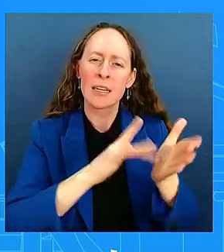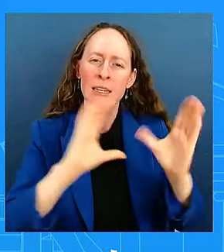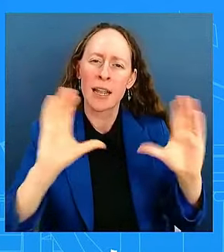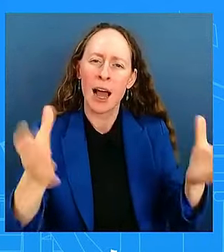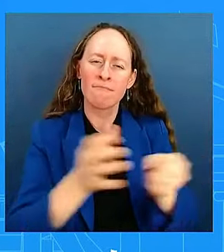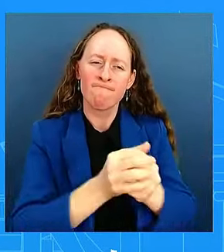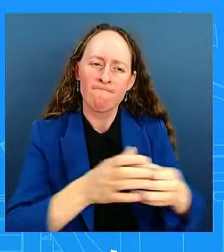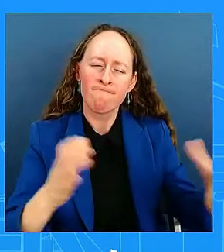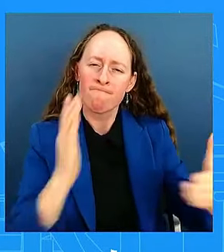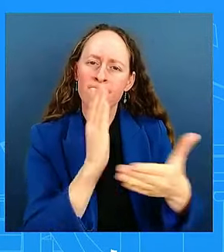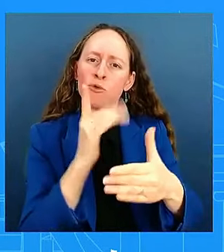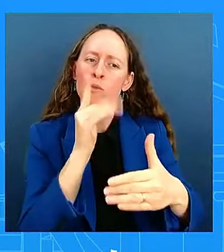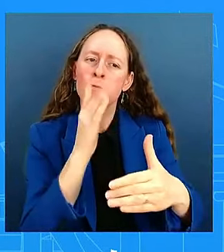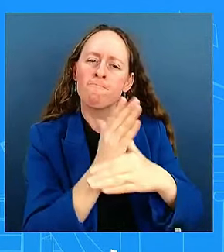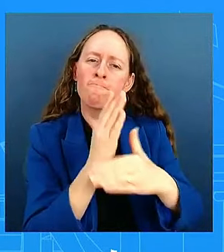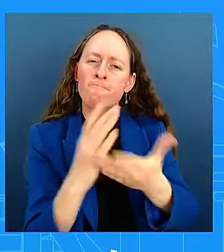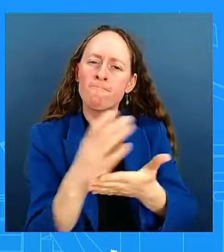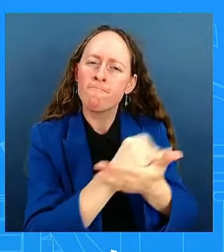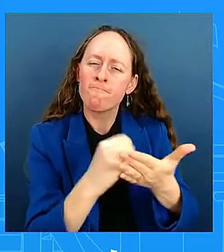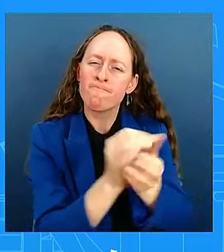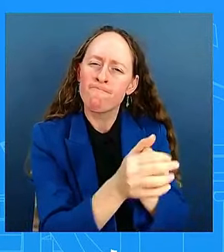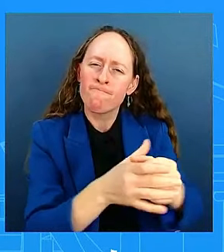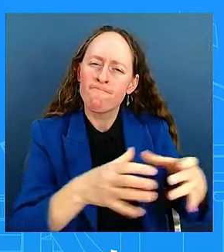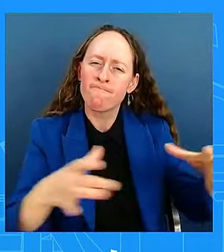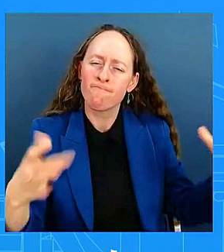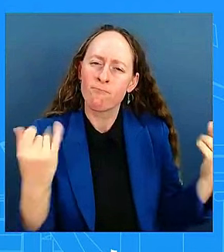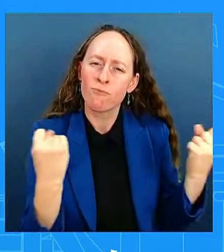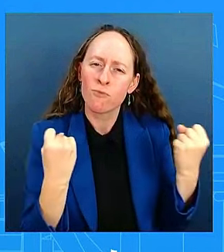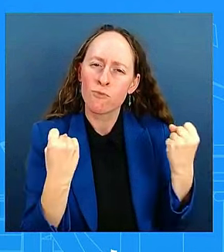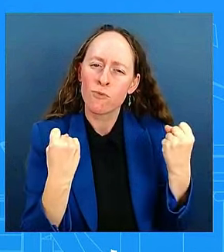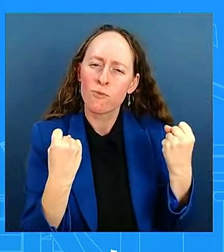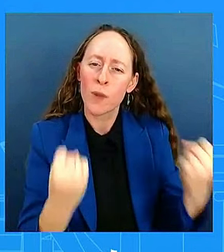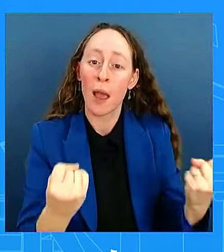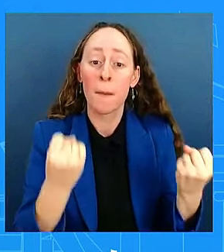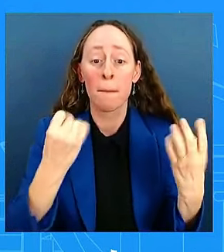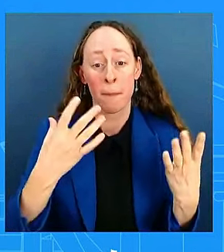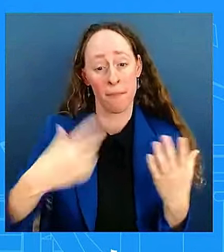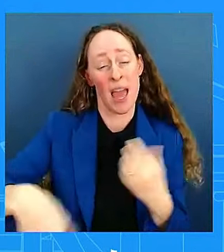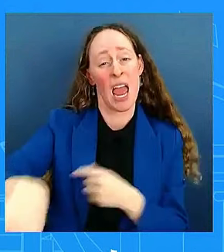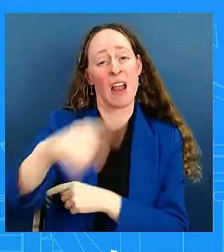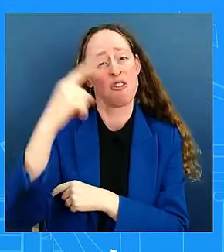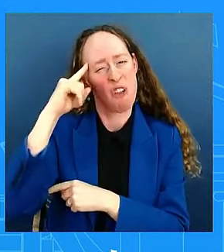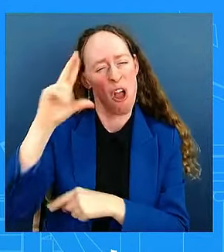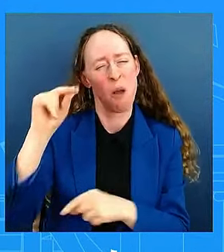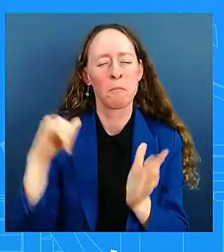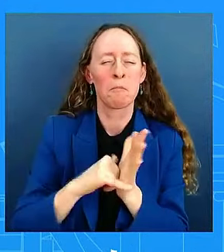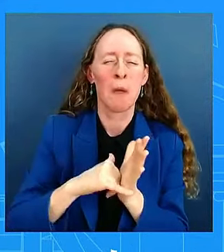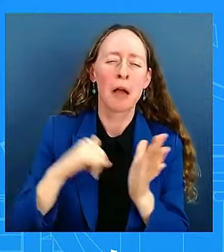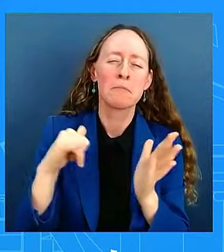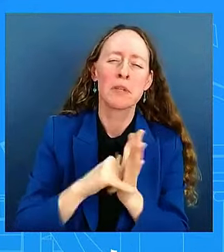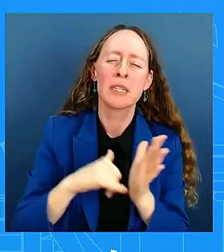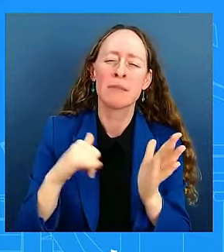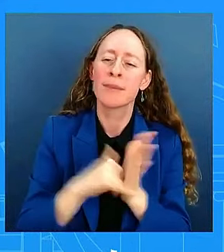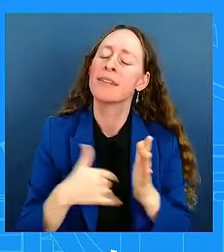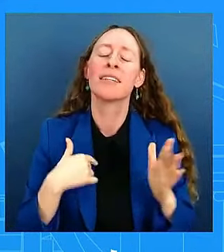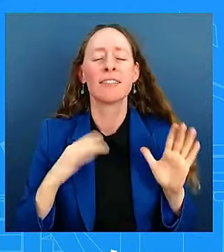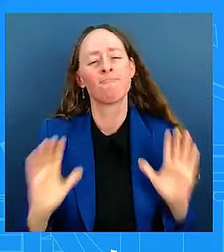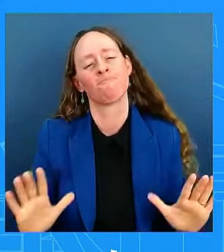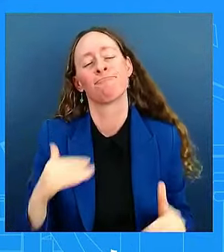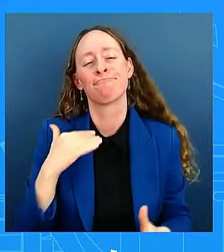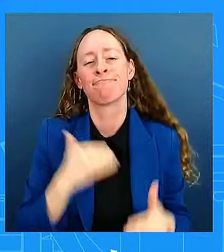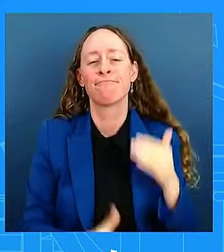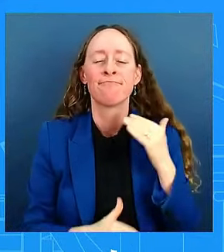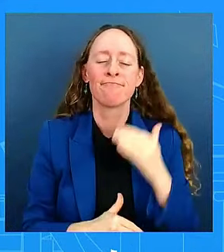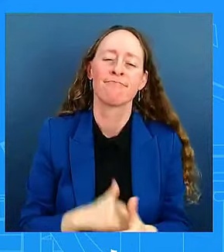We were told it wouldn't work, but I was also determined to do what was ignored for much too long. Presidents have been authorized since the